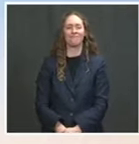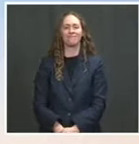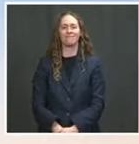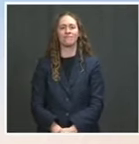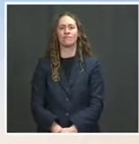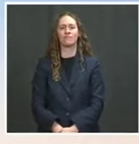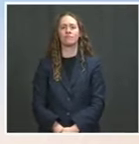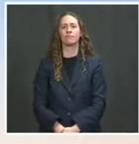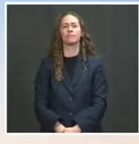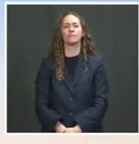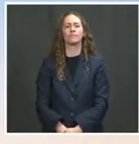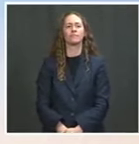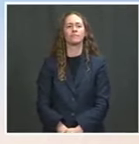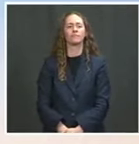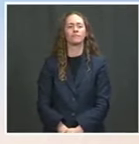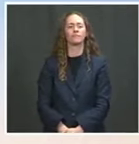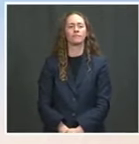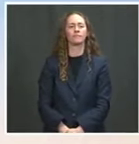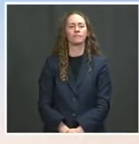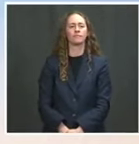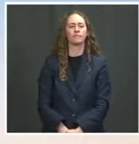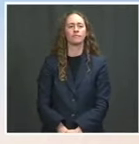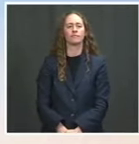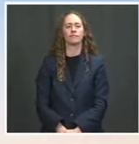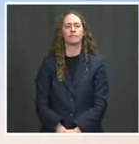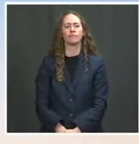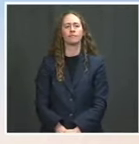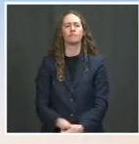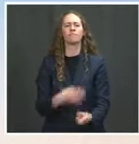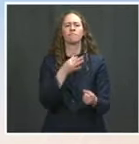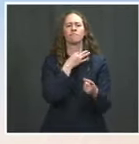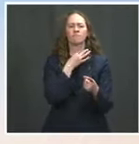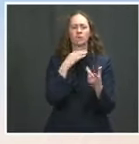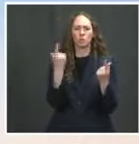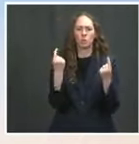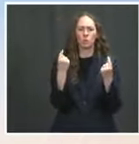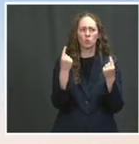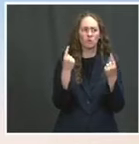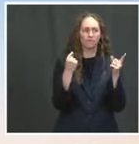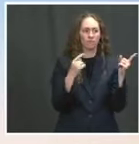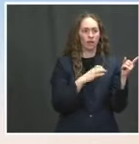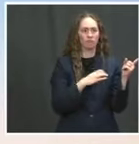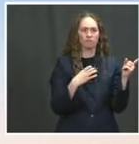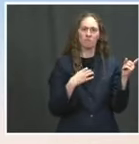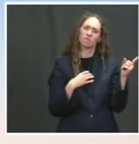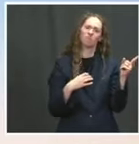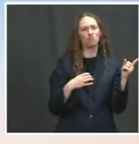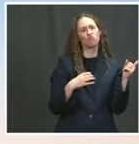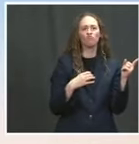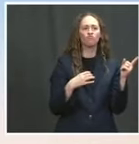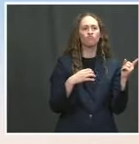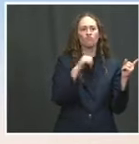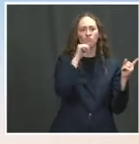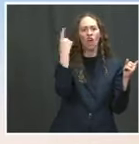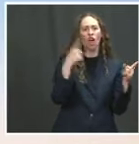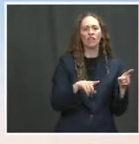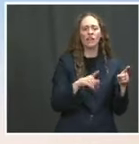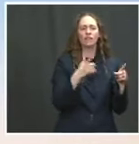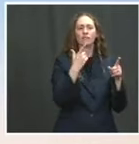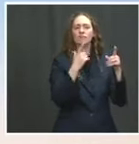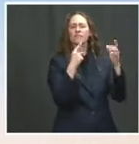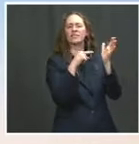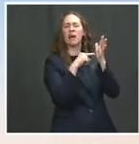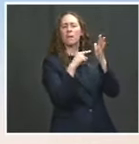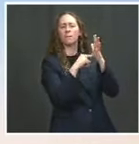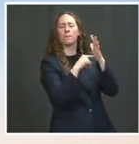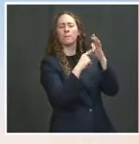contingency plans are in place if Congress can't come to a quick agreement on increasing the debt ceiling since Secretary Yellen suggested